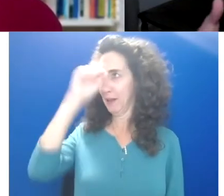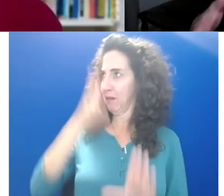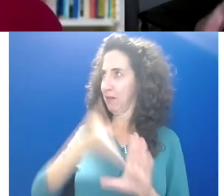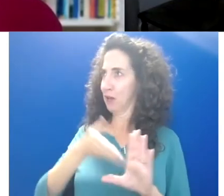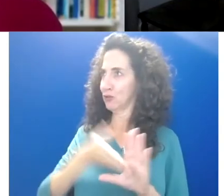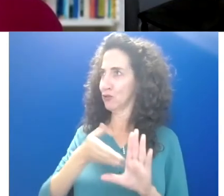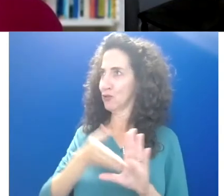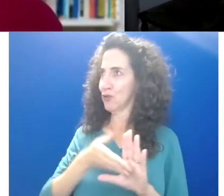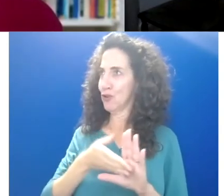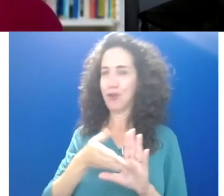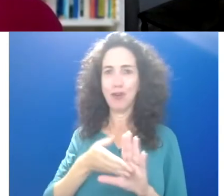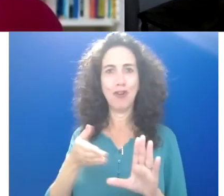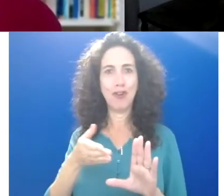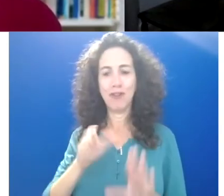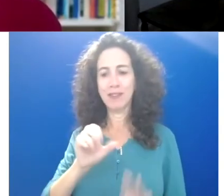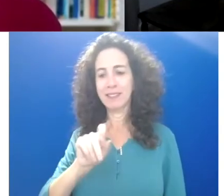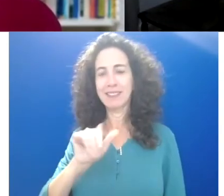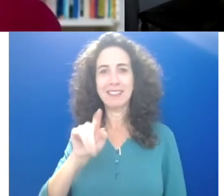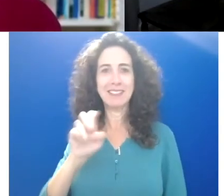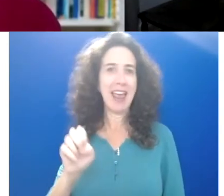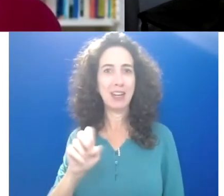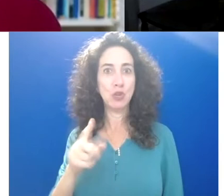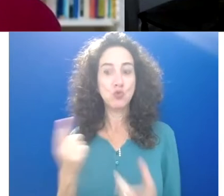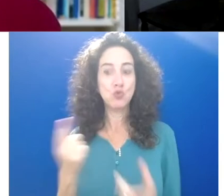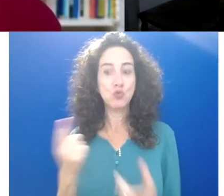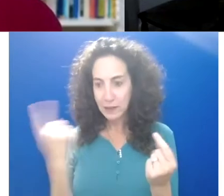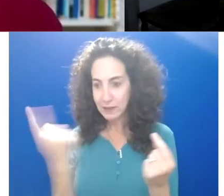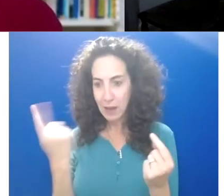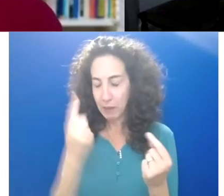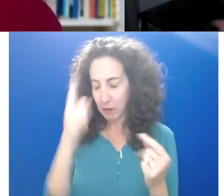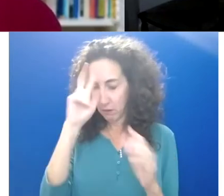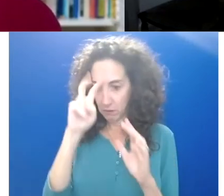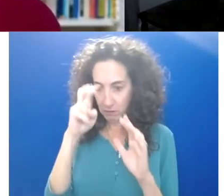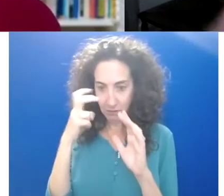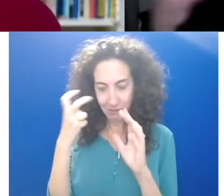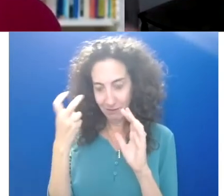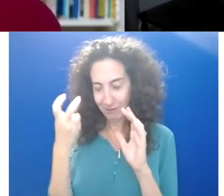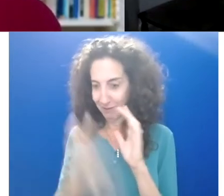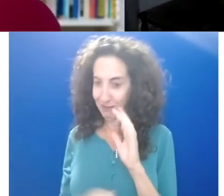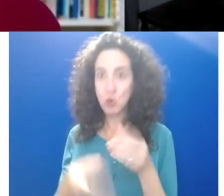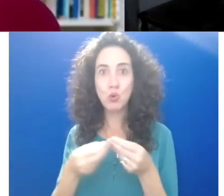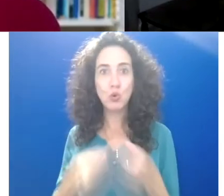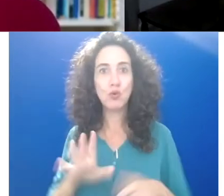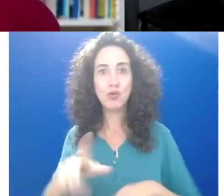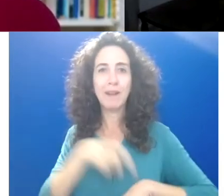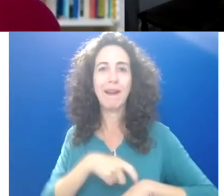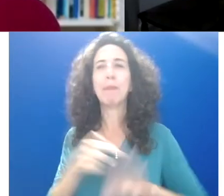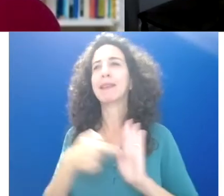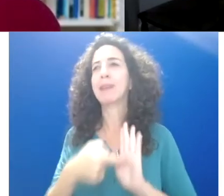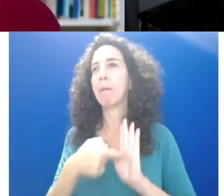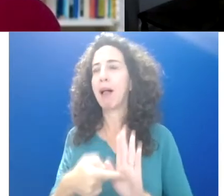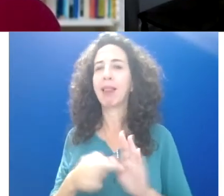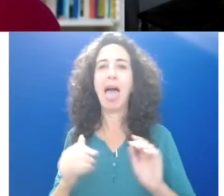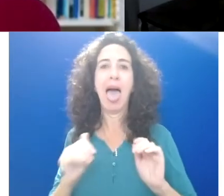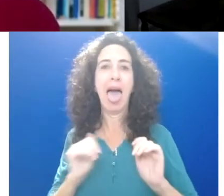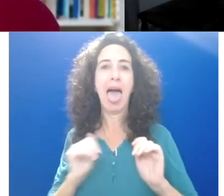And so you're so actively engaged in it that you lose track of time. So the most common example is an athlete in the middle of a game or a musician